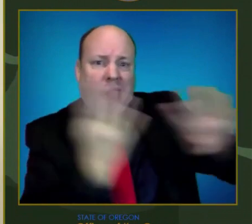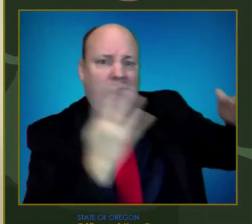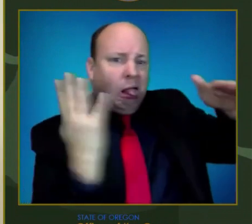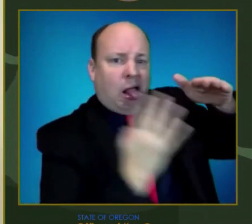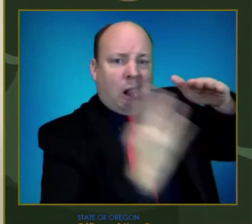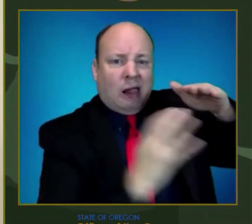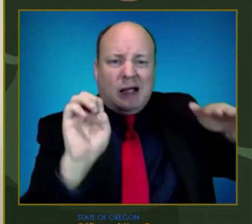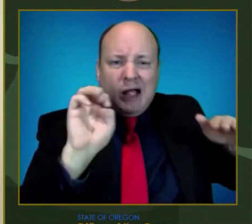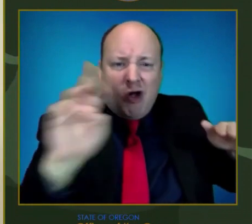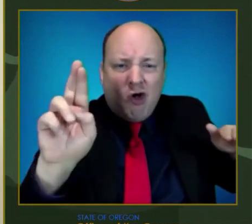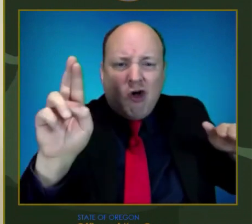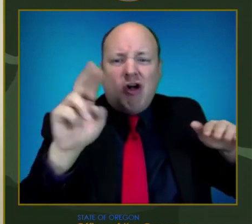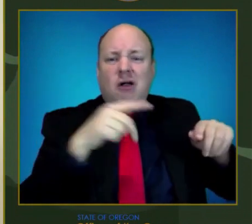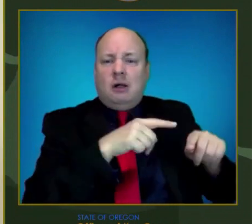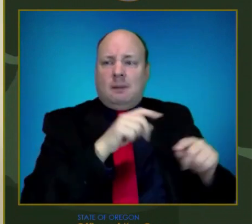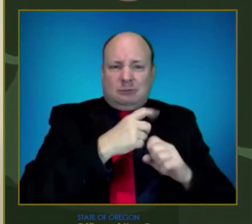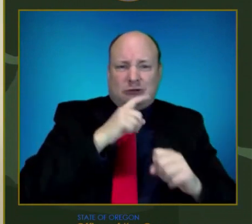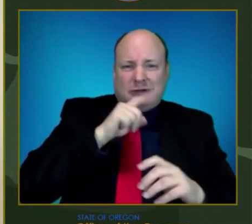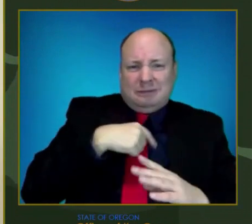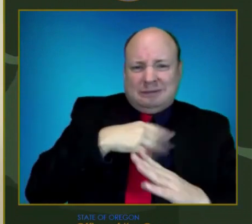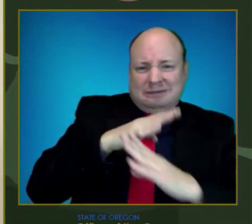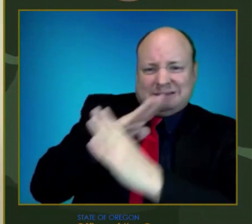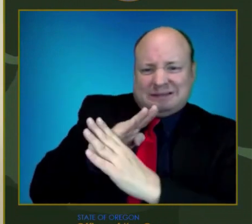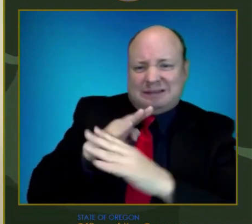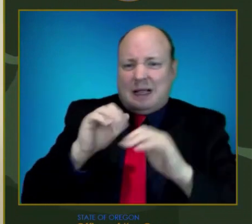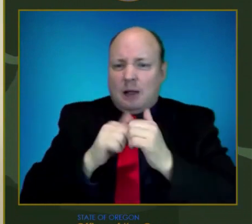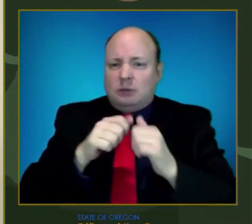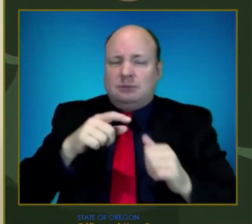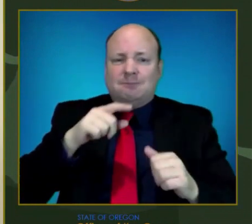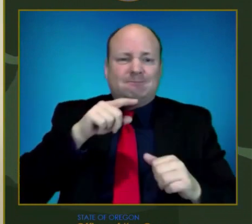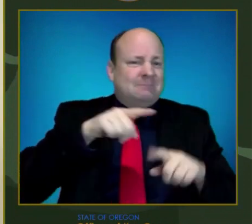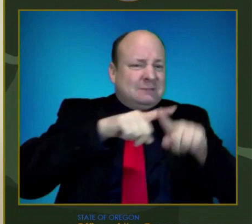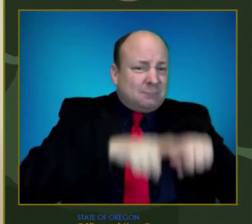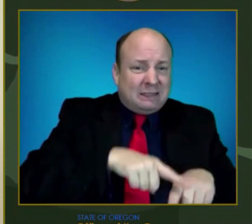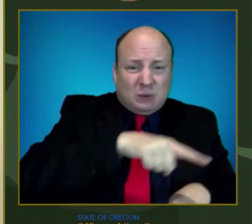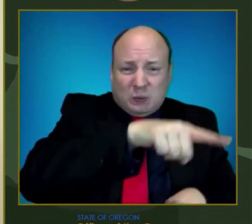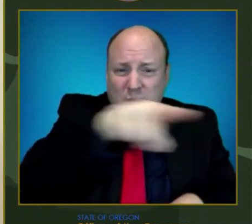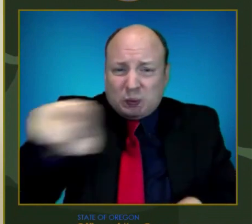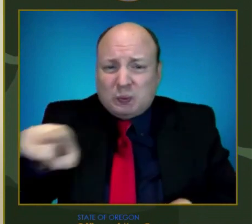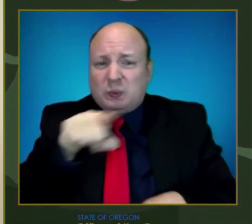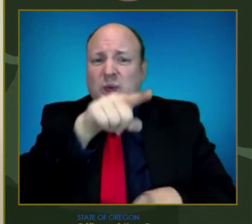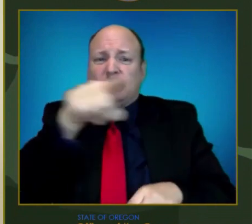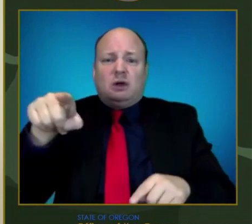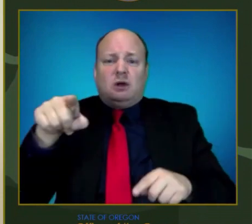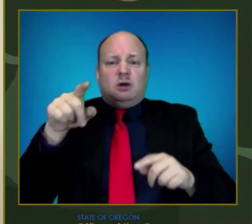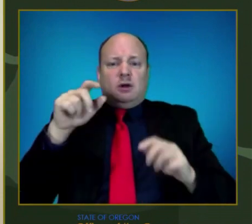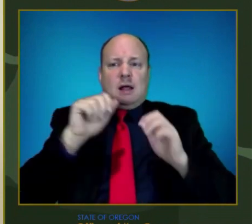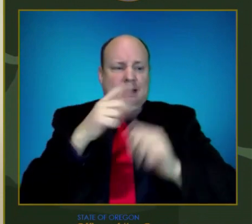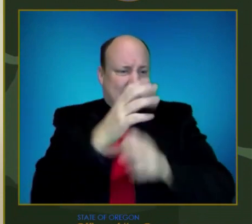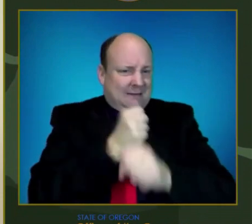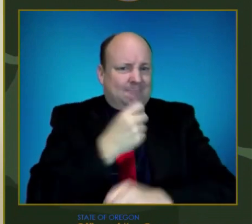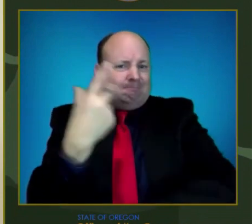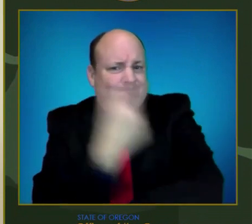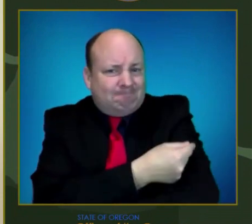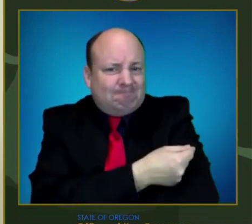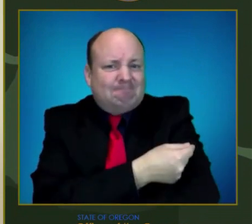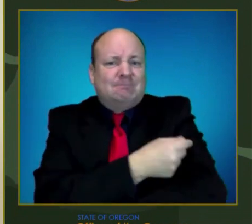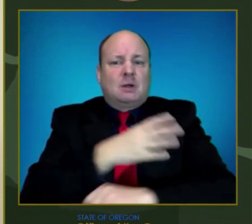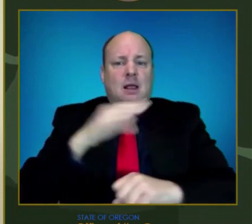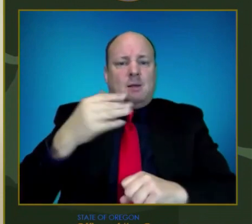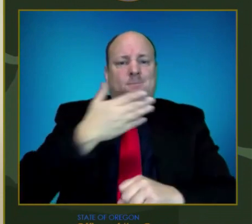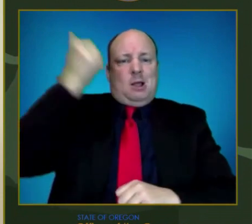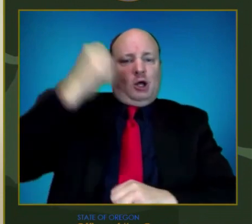The science and data are clear. Vaccinations are the strongest line of defense we have against COVID-19.